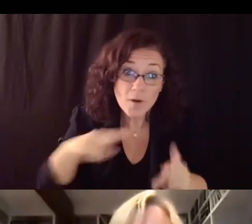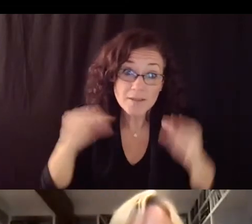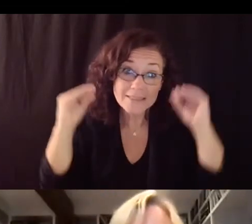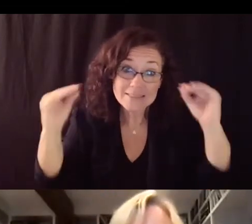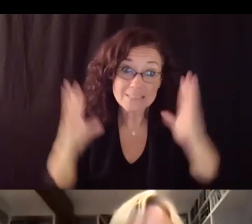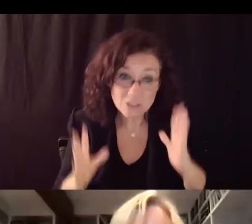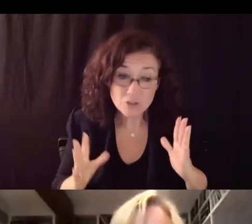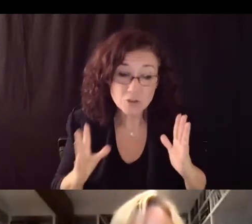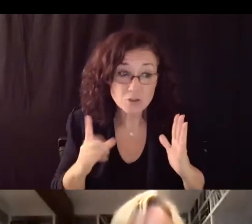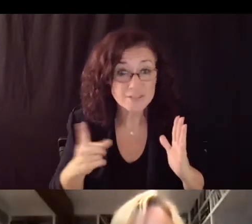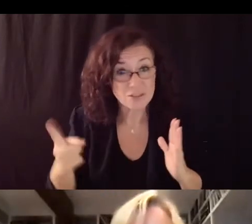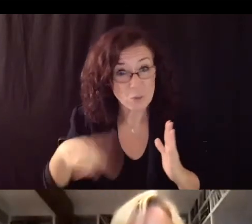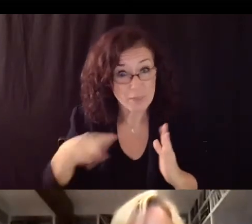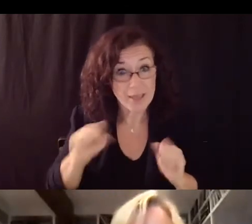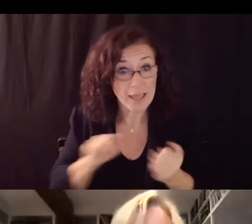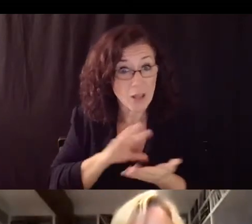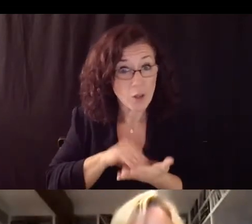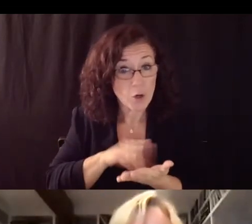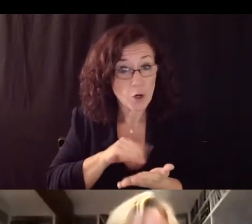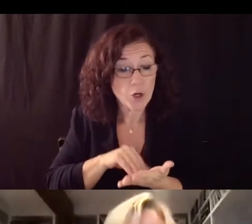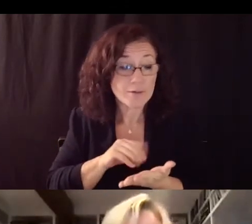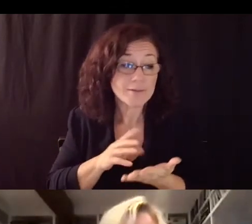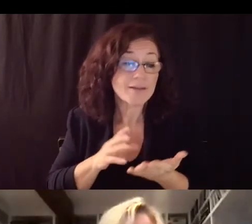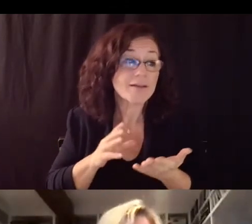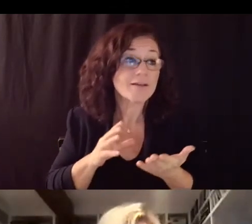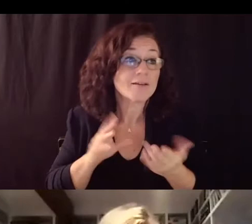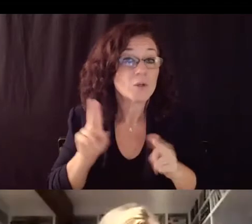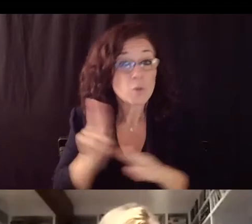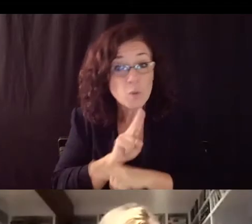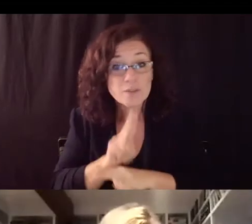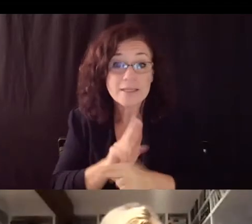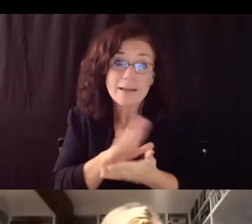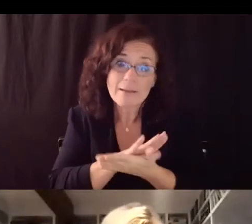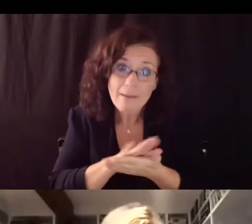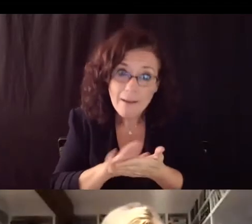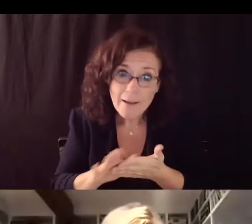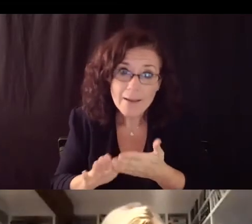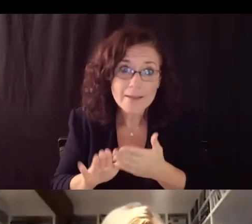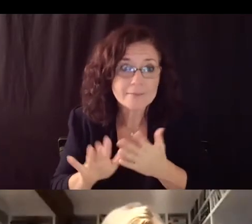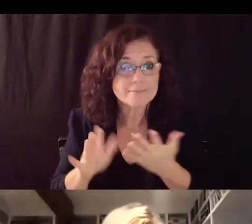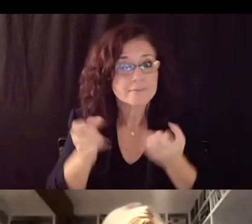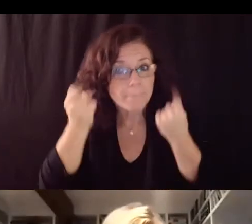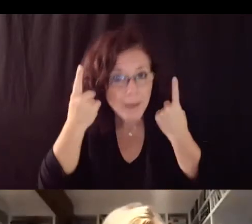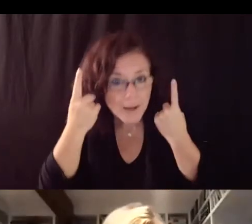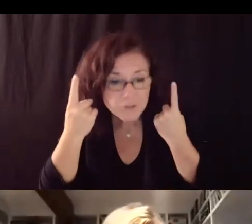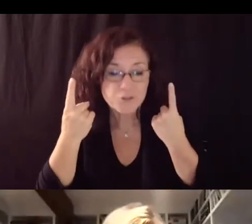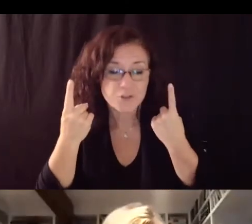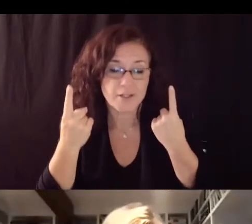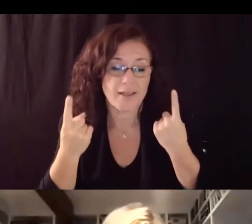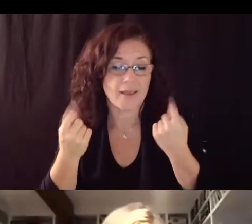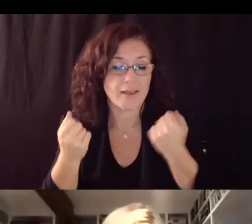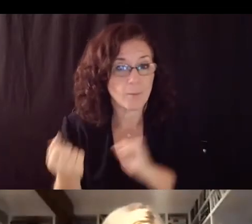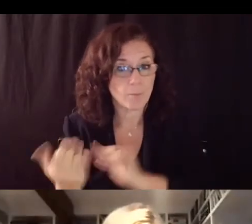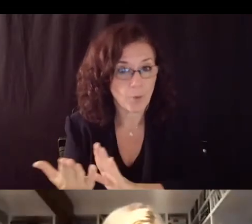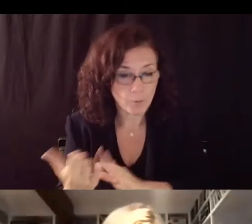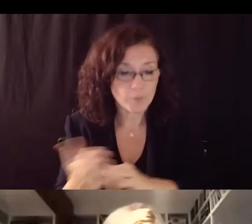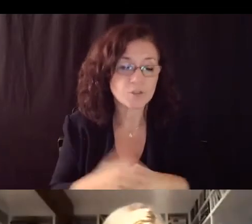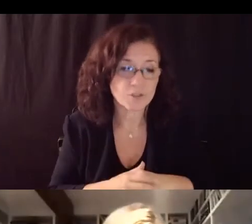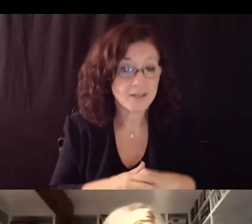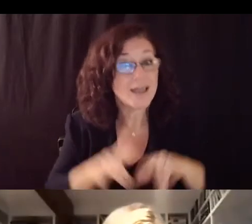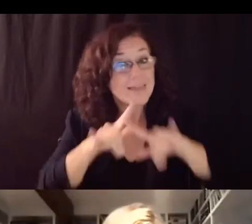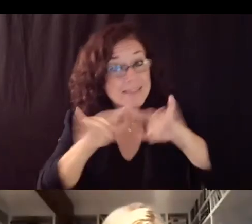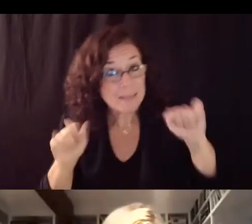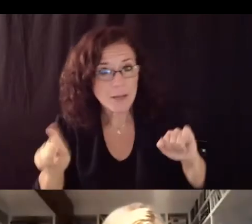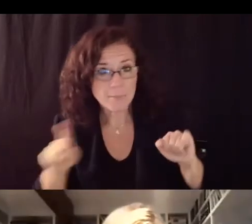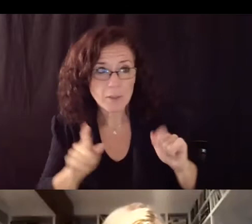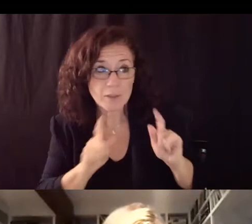compassionate way in phases but in the meantime we also have a quick response that we need to have for our students